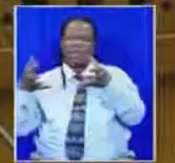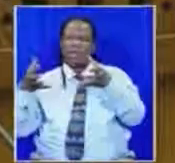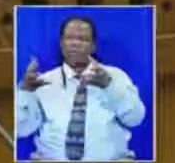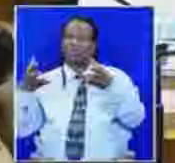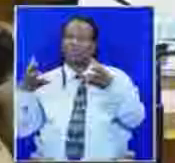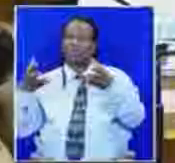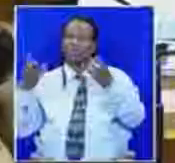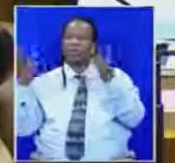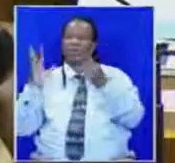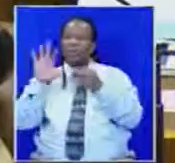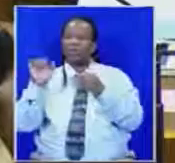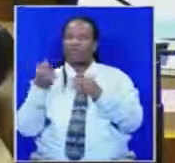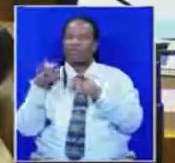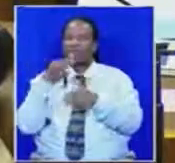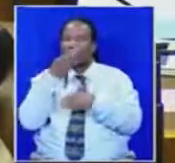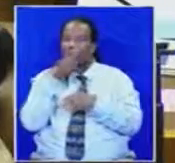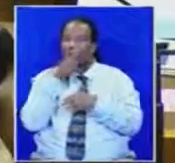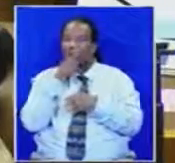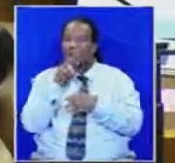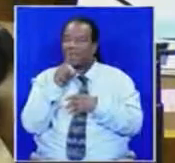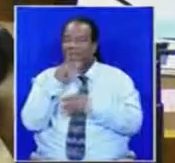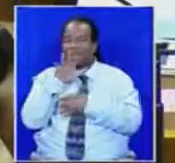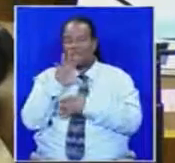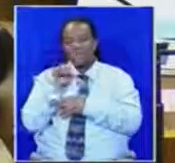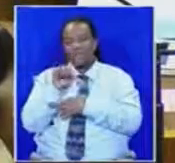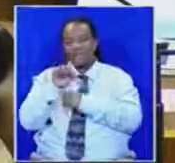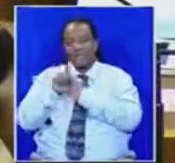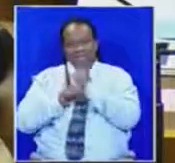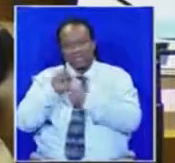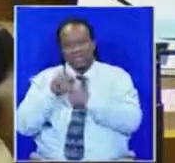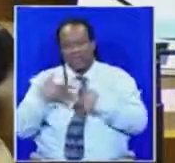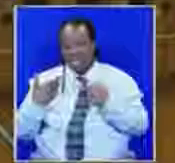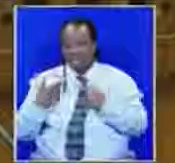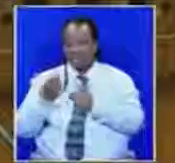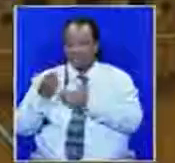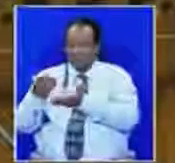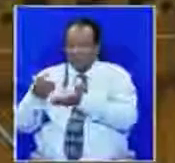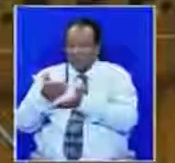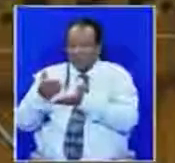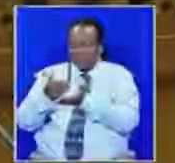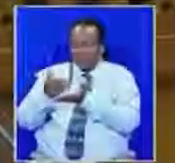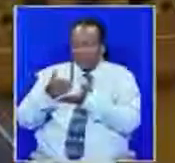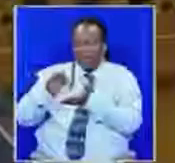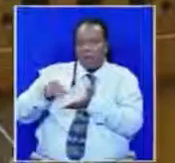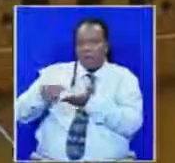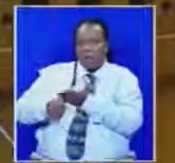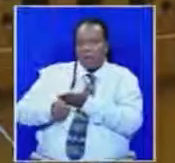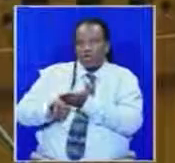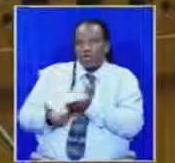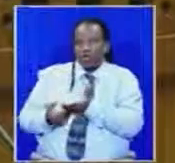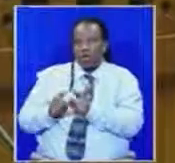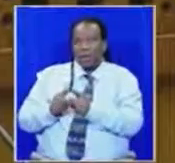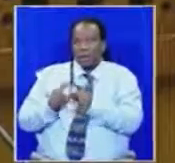saved and worked their 50 to 40 years of their lives to save up for pensions, and have it now those